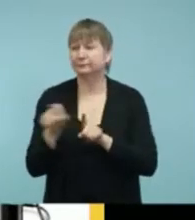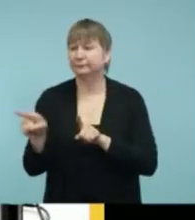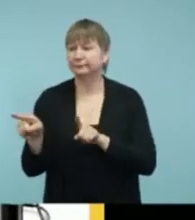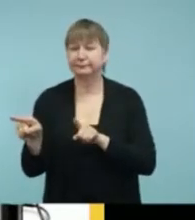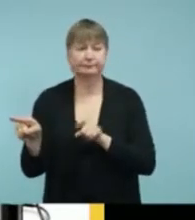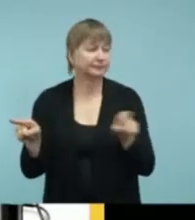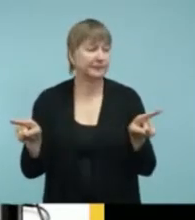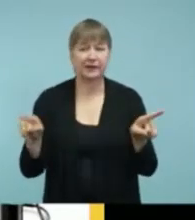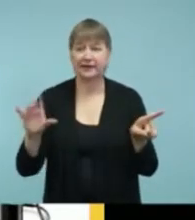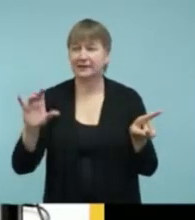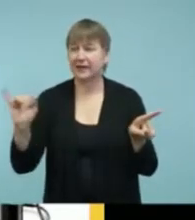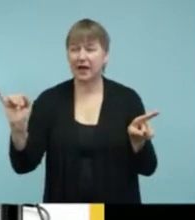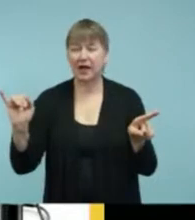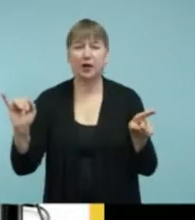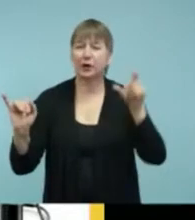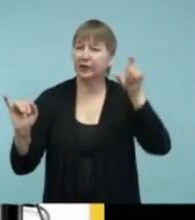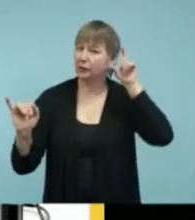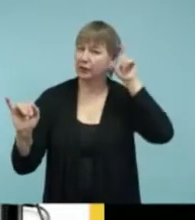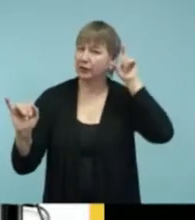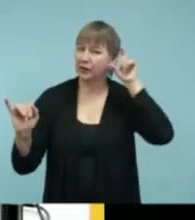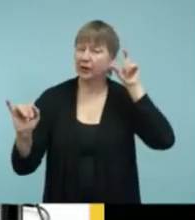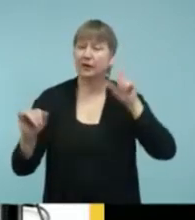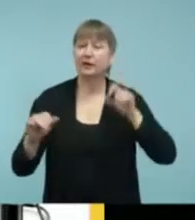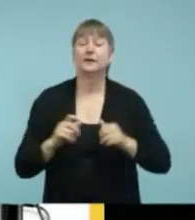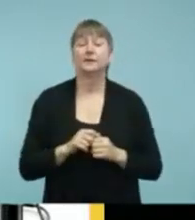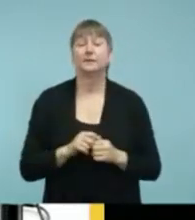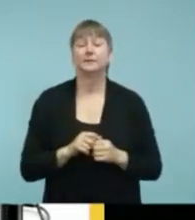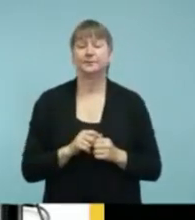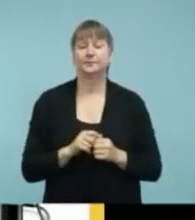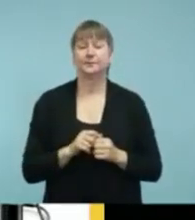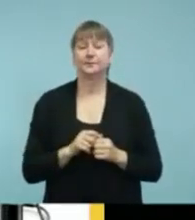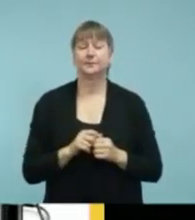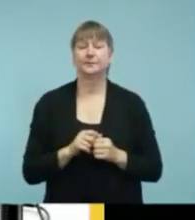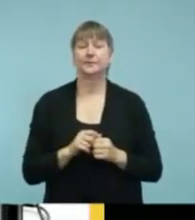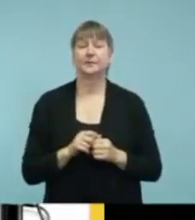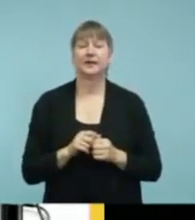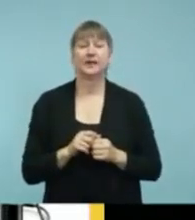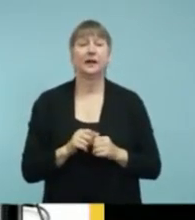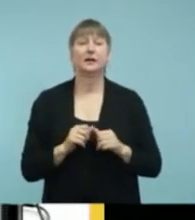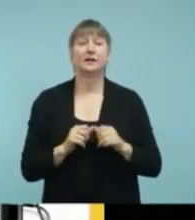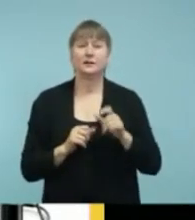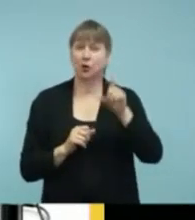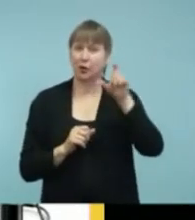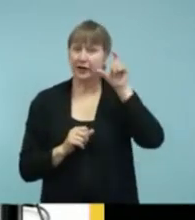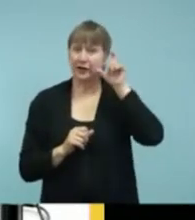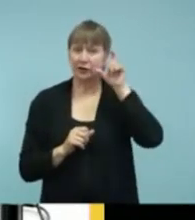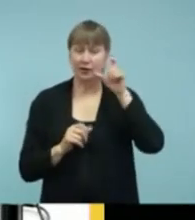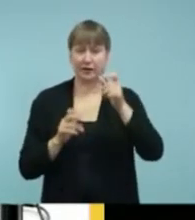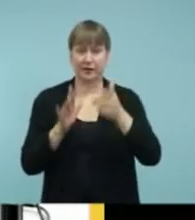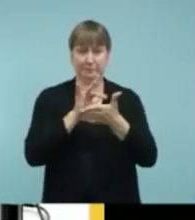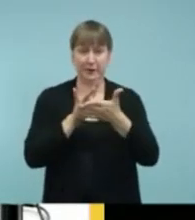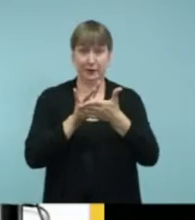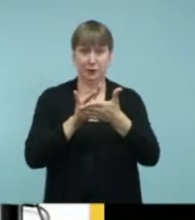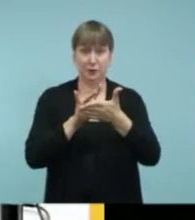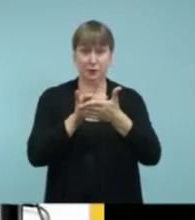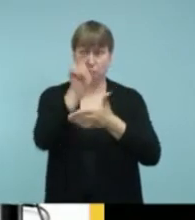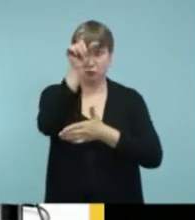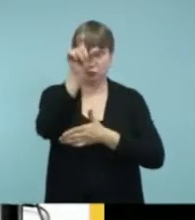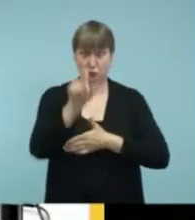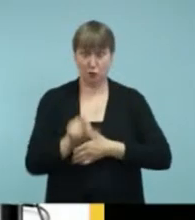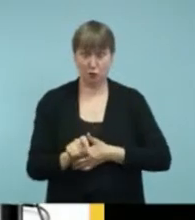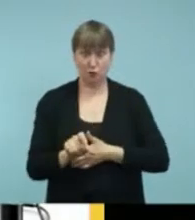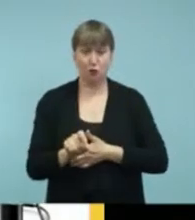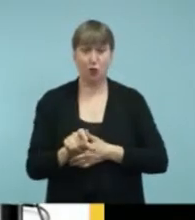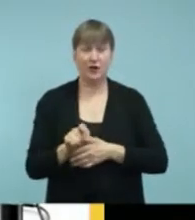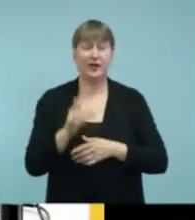On the hearing aid side, if you look in the middle row on the right, you see the